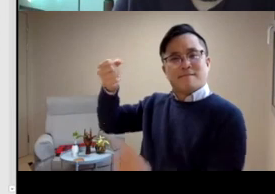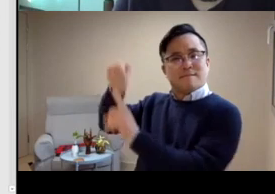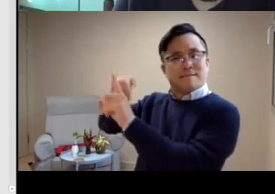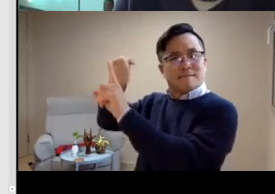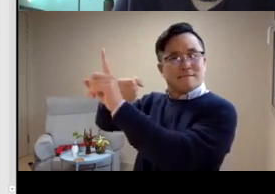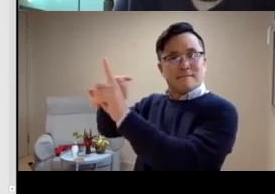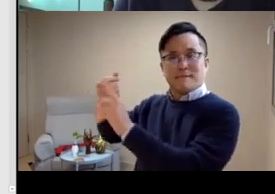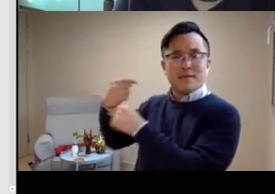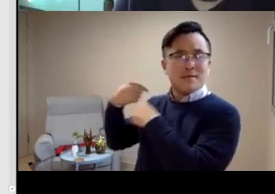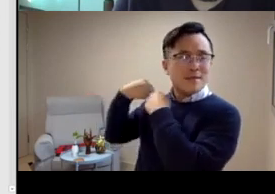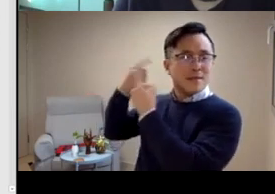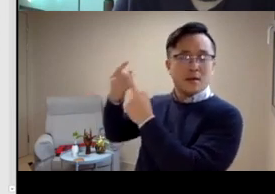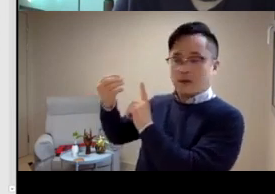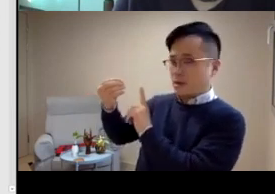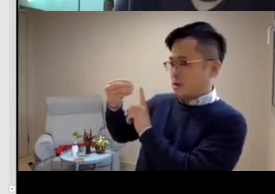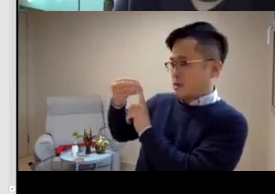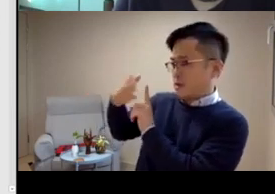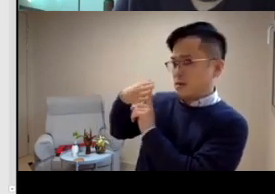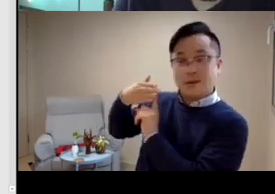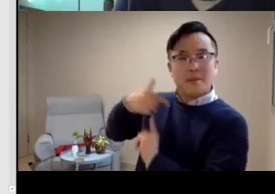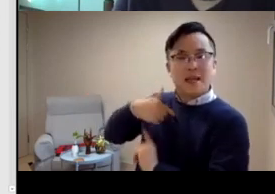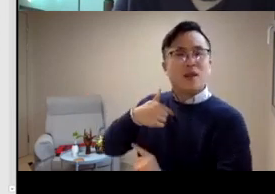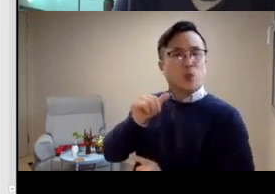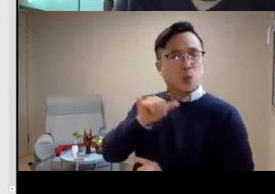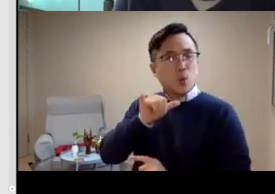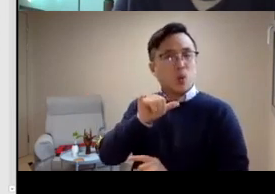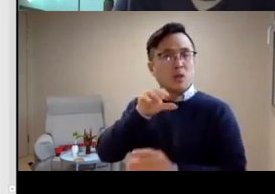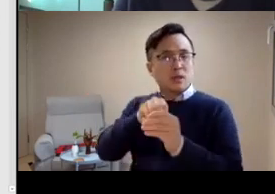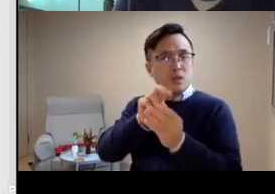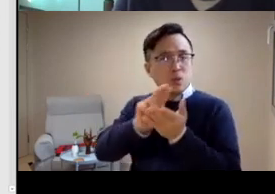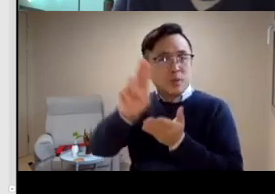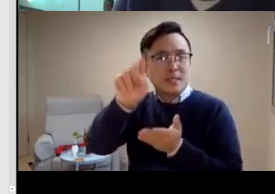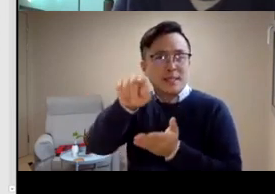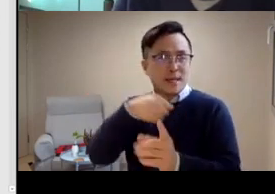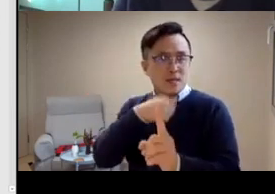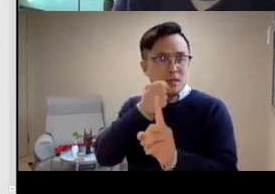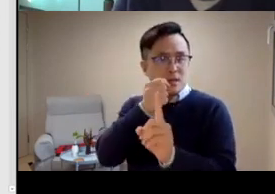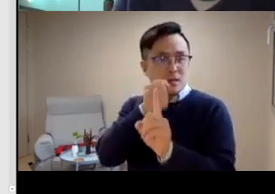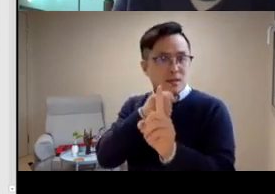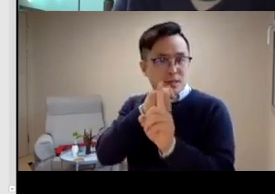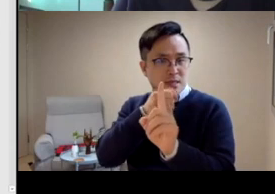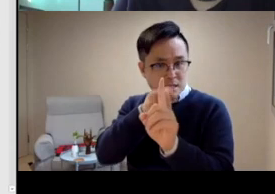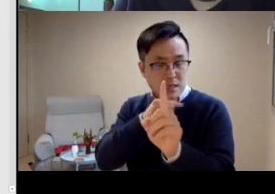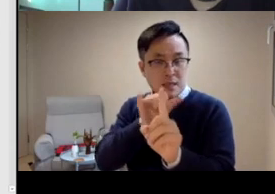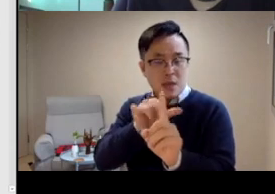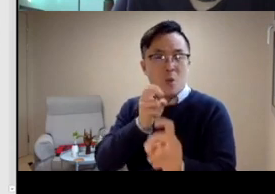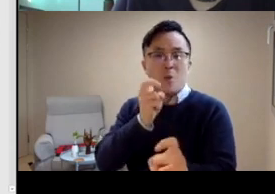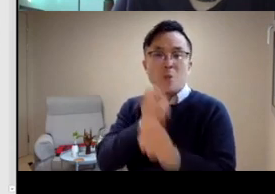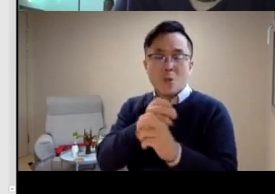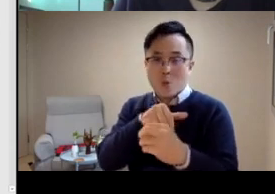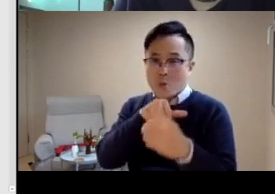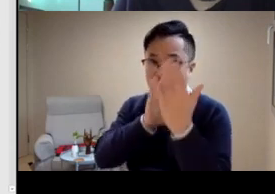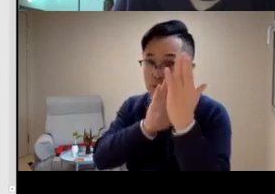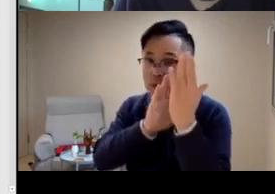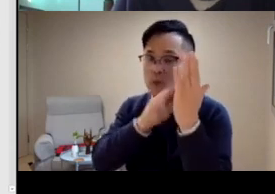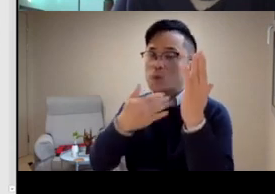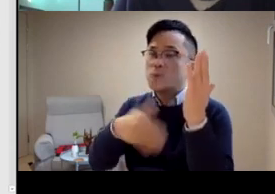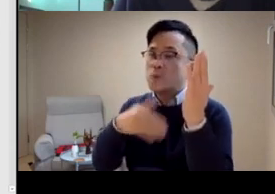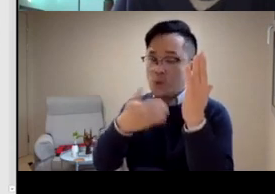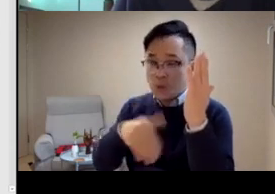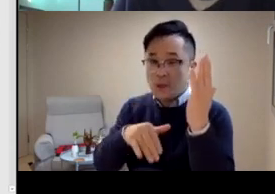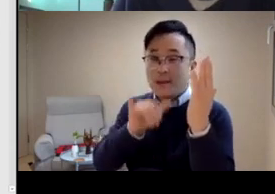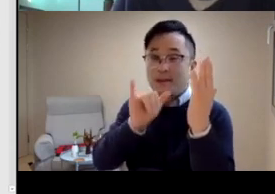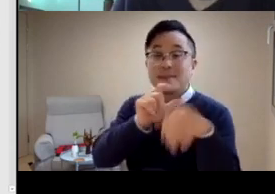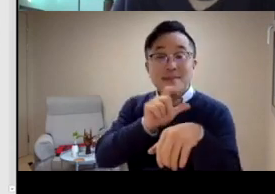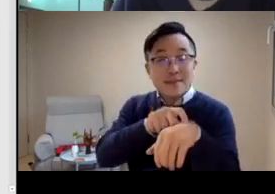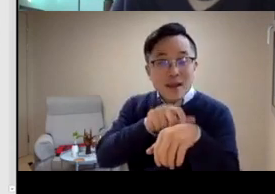realize the importance of language, of language, the sign language as a part of our identity. But as